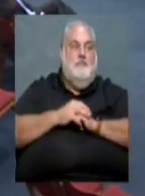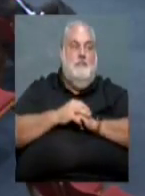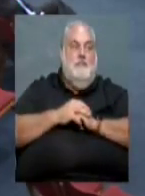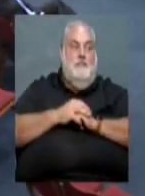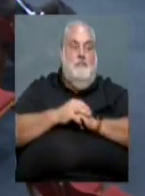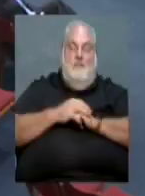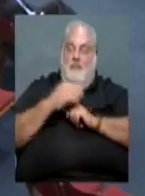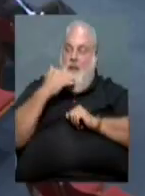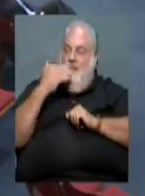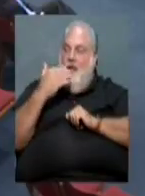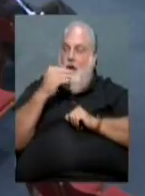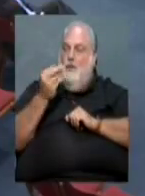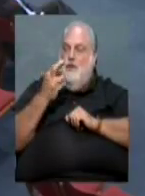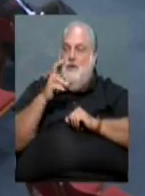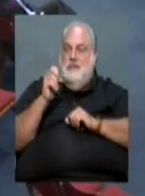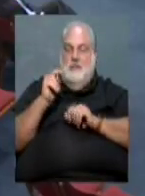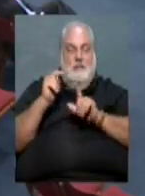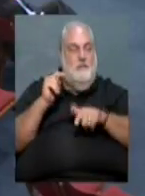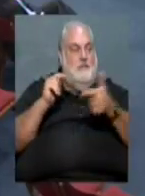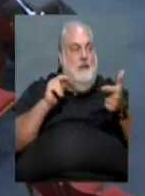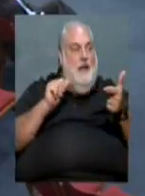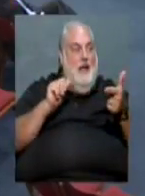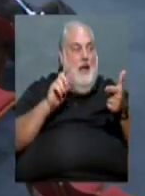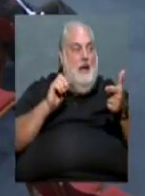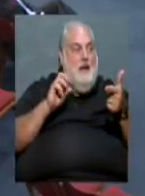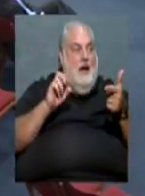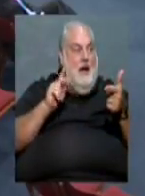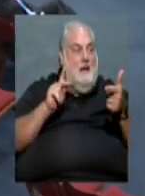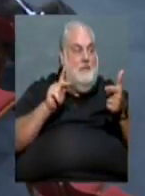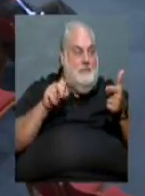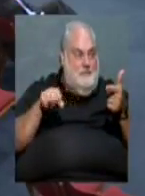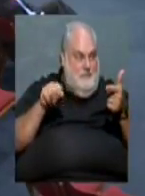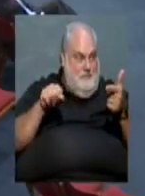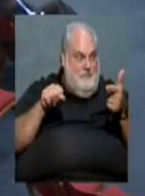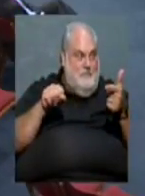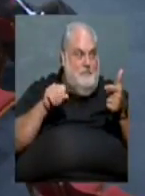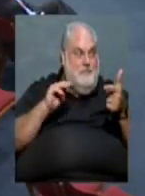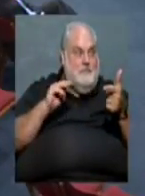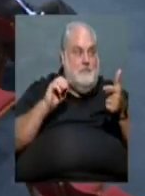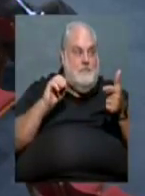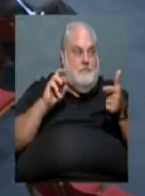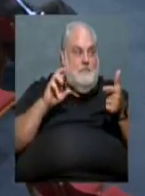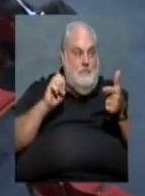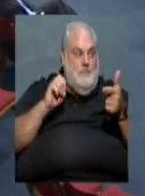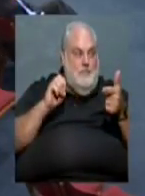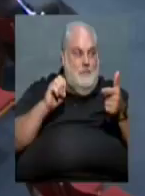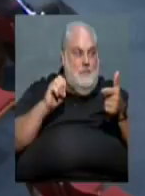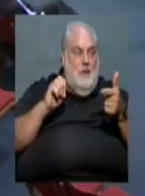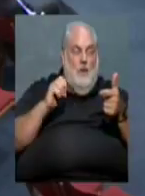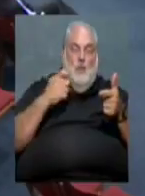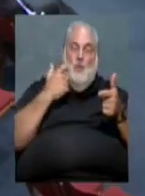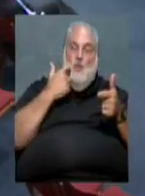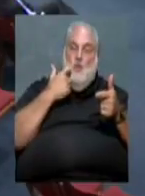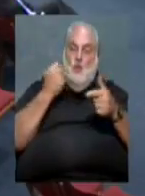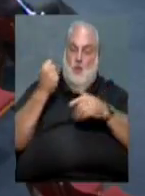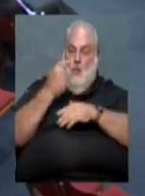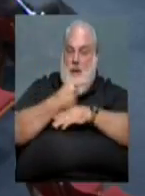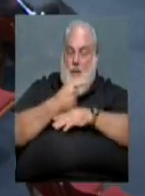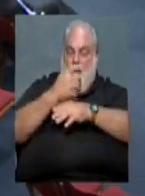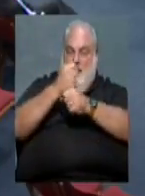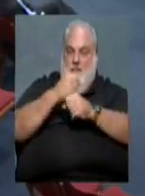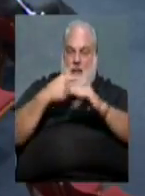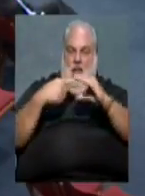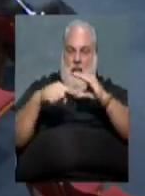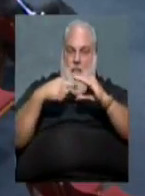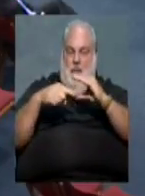Okay. Thank you, Director Richardson. Director Atcock, did you have something? Yes. Mr. Moore, Mr. Carpenter. We received an email today from a young man